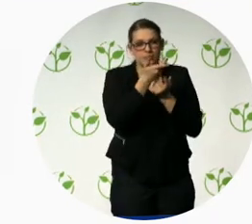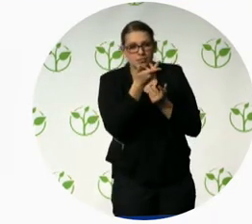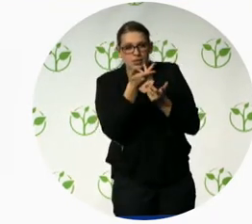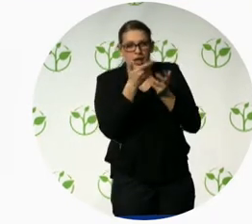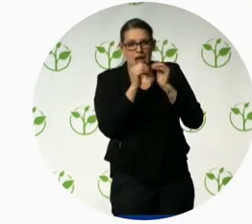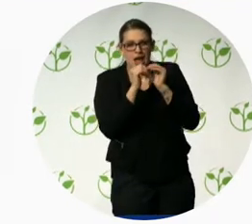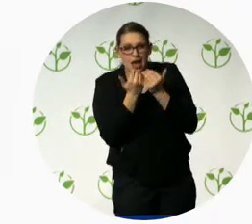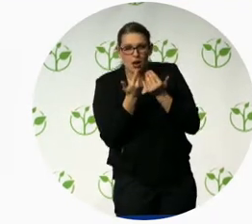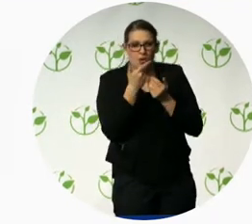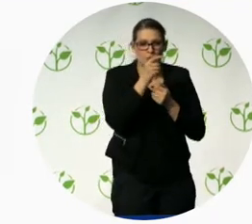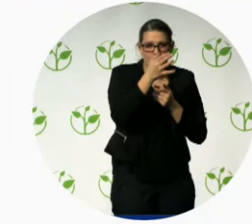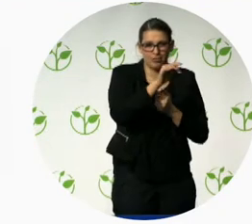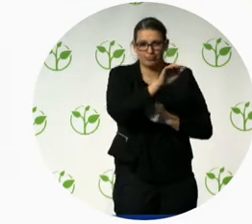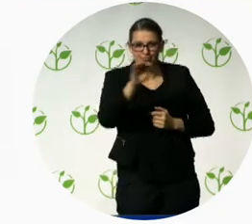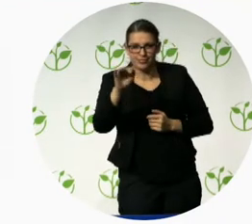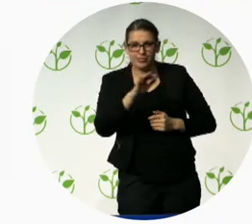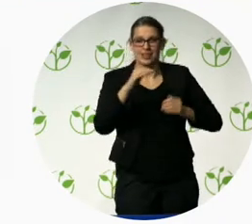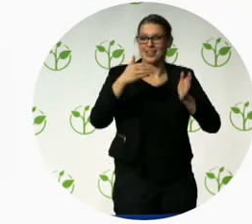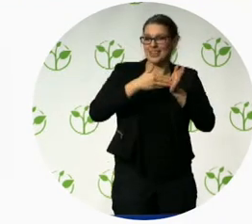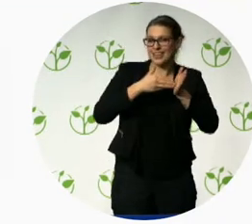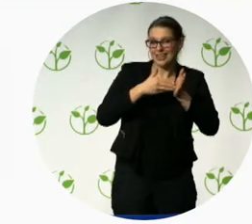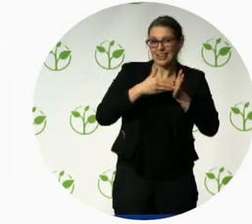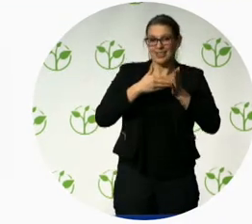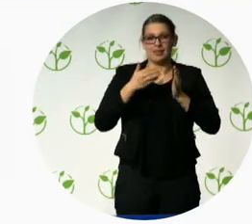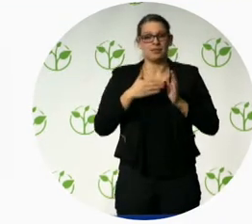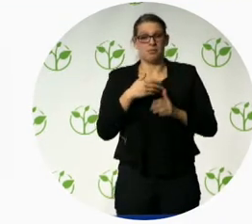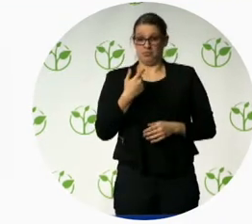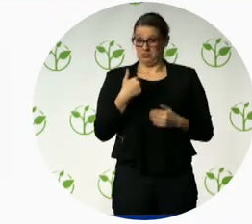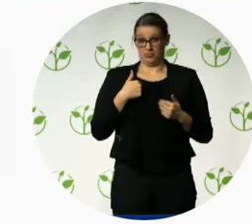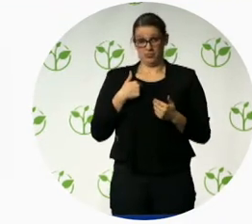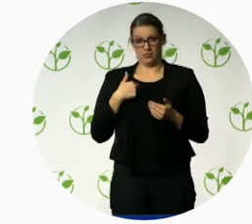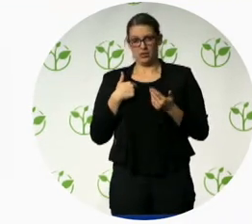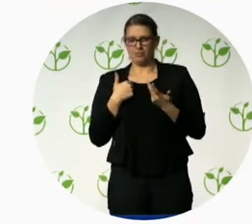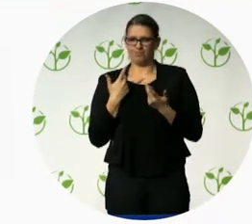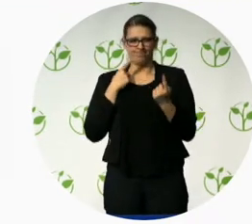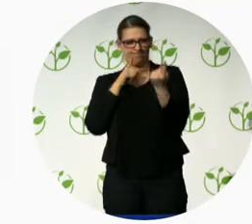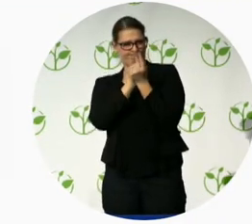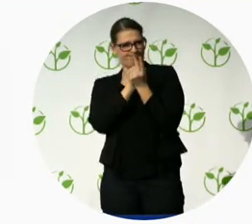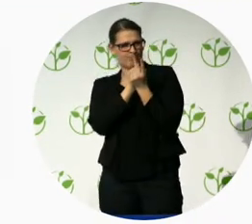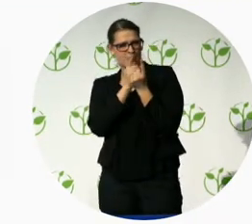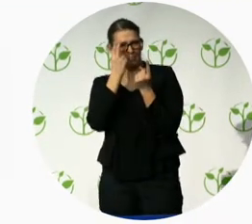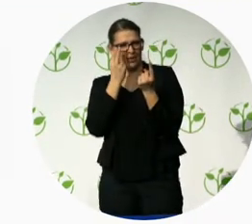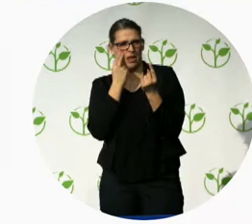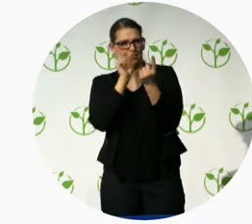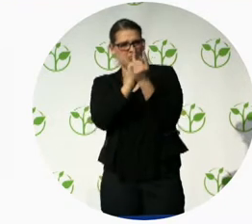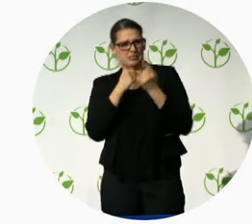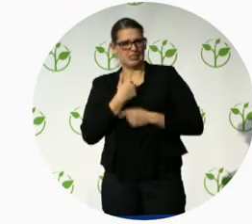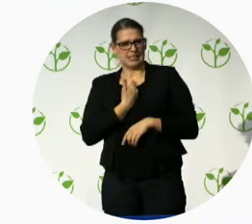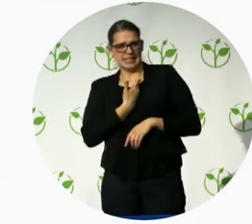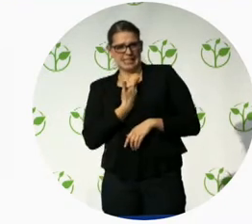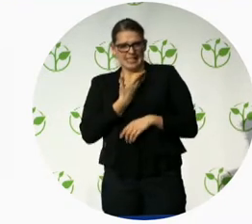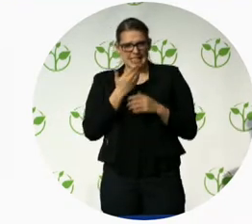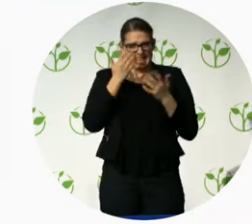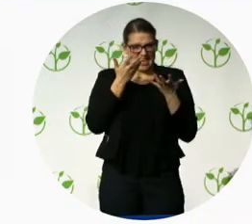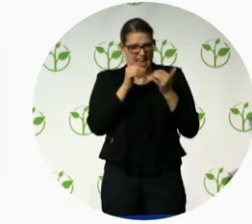awkward around disability and they see somebody coming in using a cane and they think, oh God, I don't know what to say. I don't know about disability. I'm scared. Yeah.